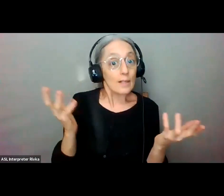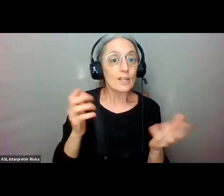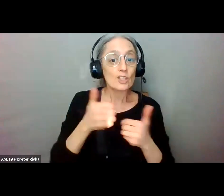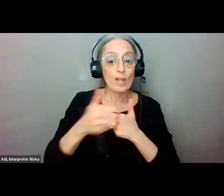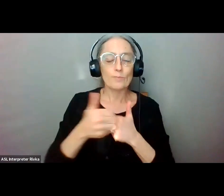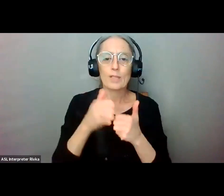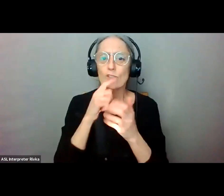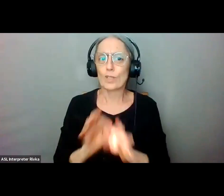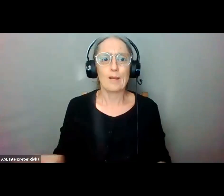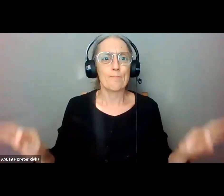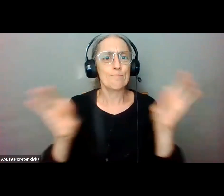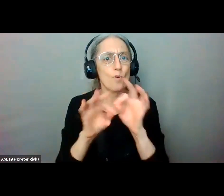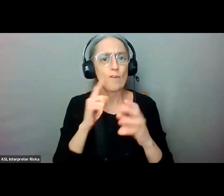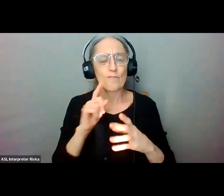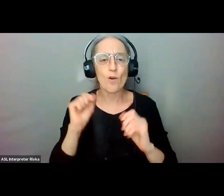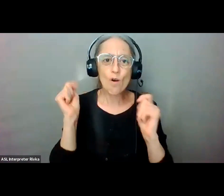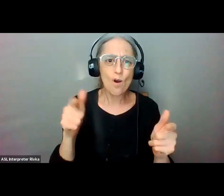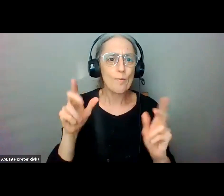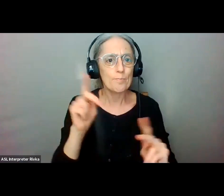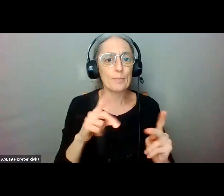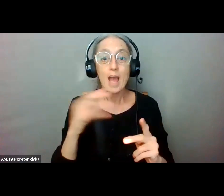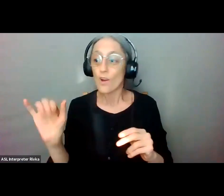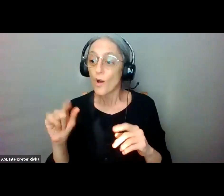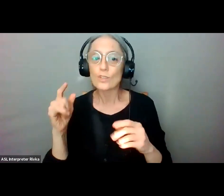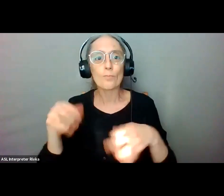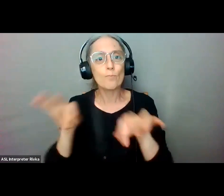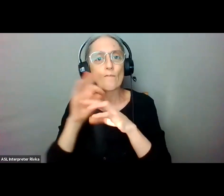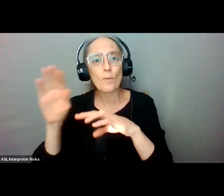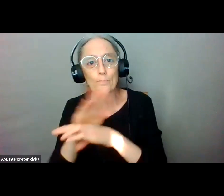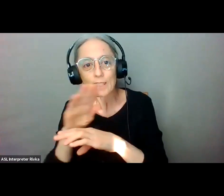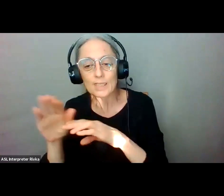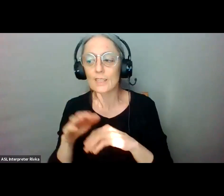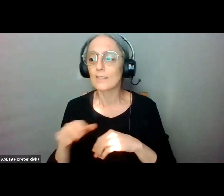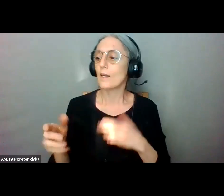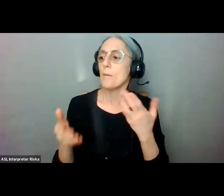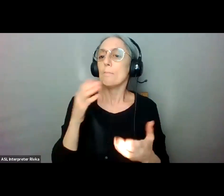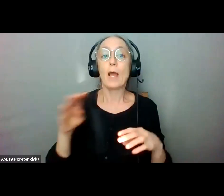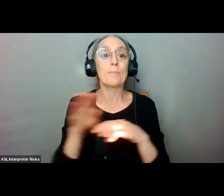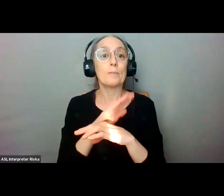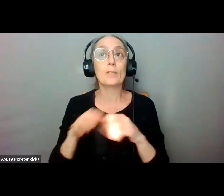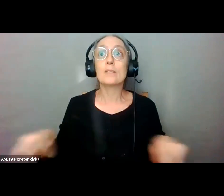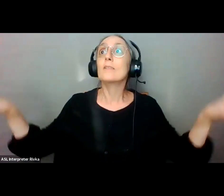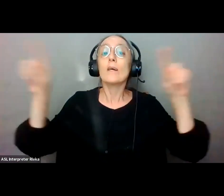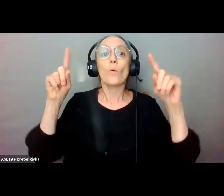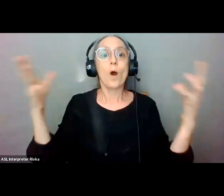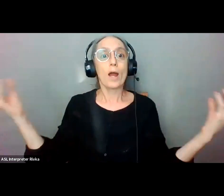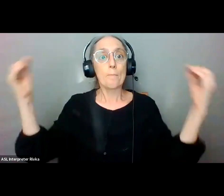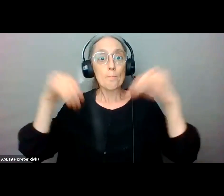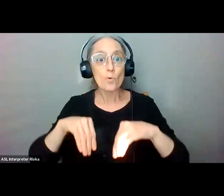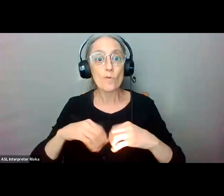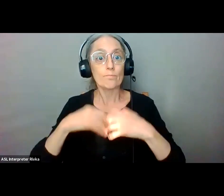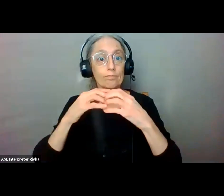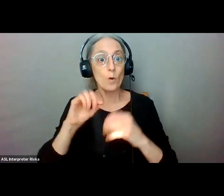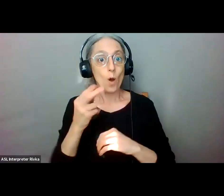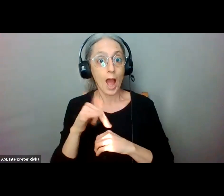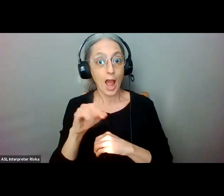to business especially if they're expanding or if they're looking at locating in ohio uh you know they